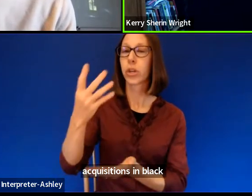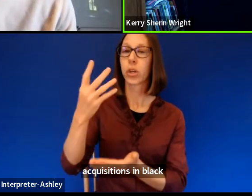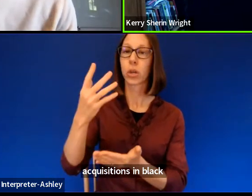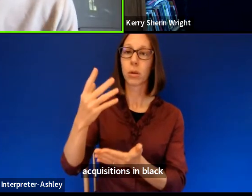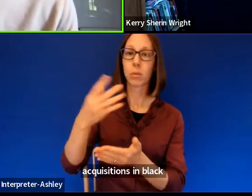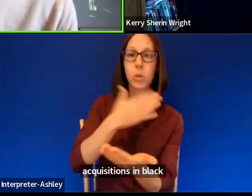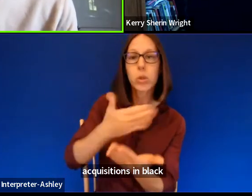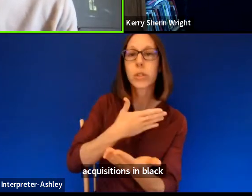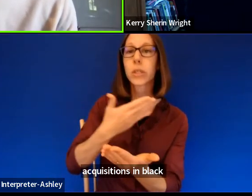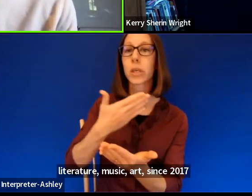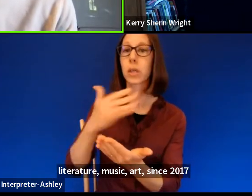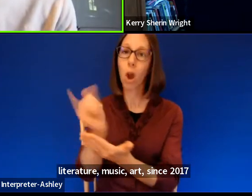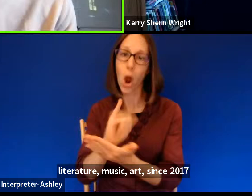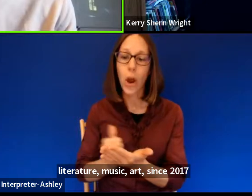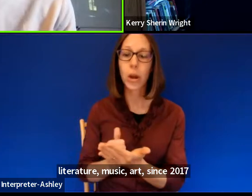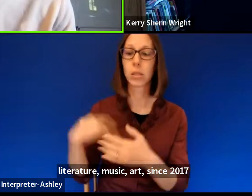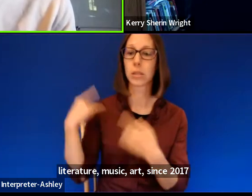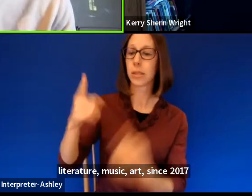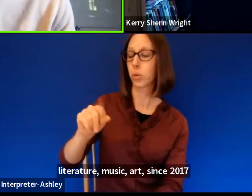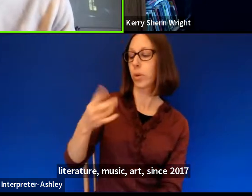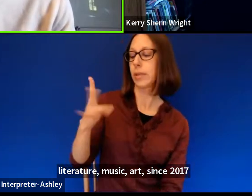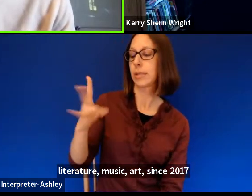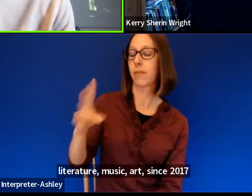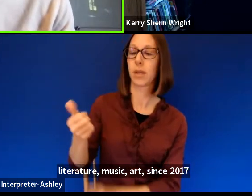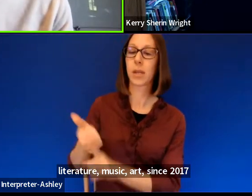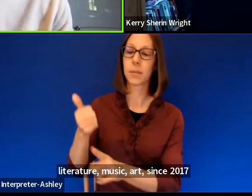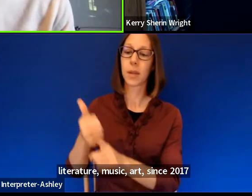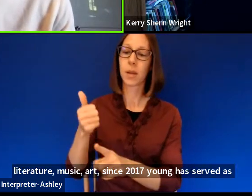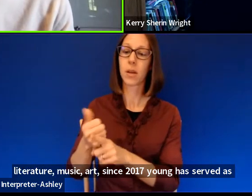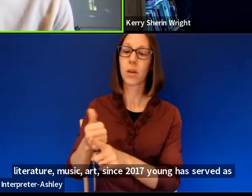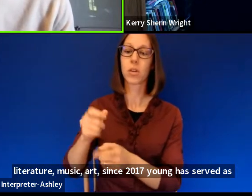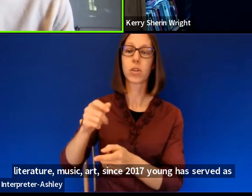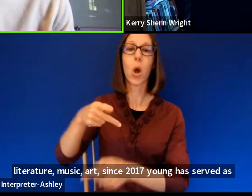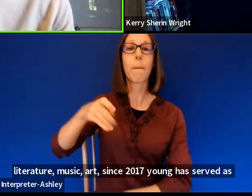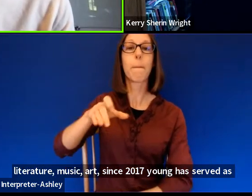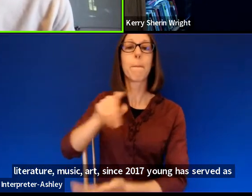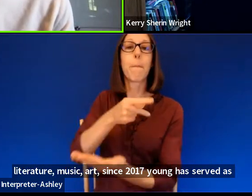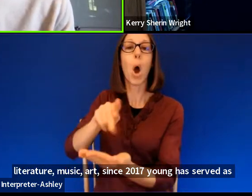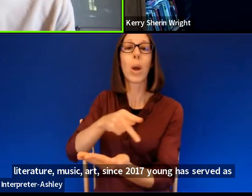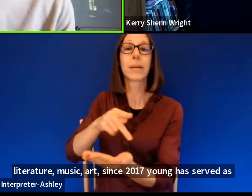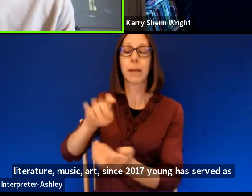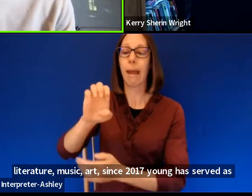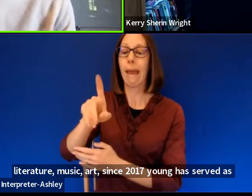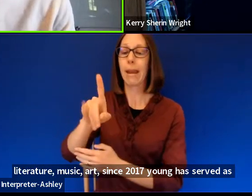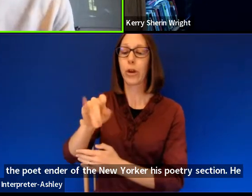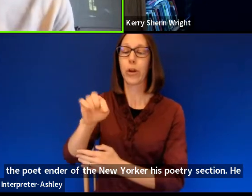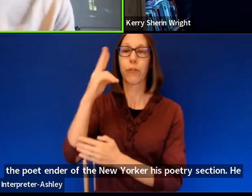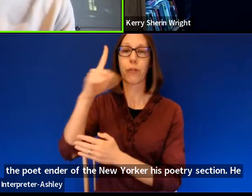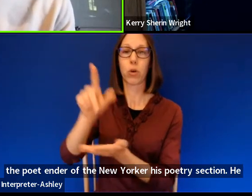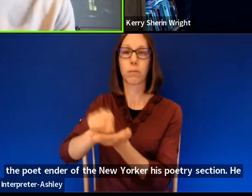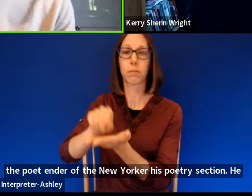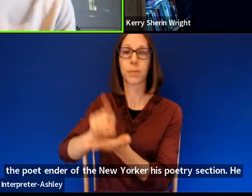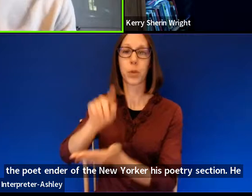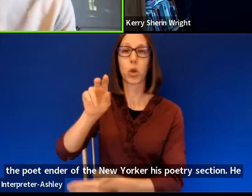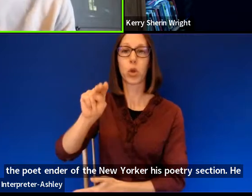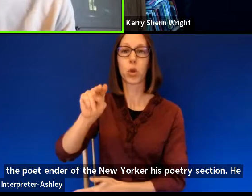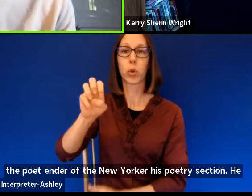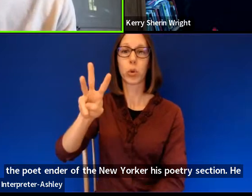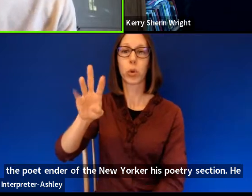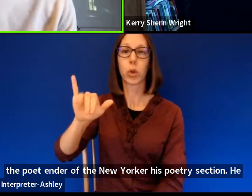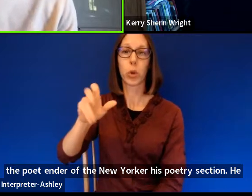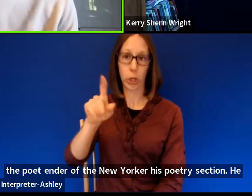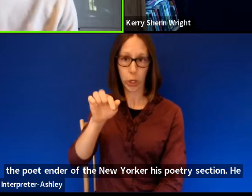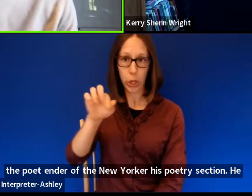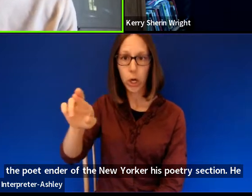2017, Young has served as the poet-editor of the New Yorker, whose poetry section he has again transformed with his attention to diverse poets